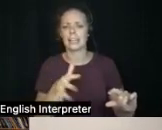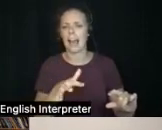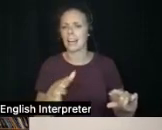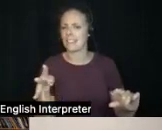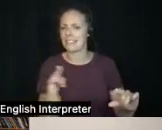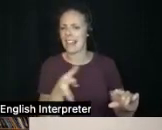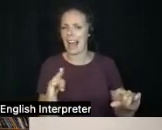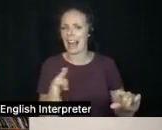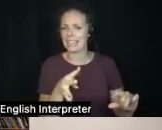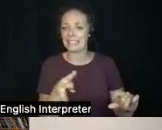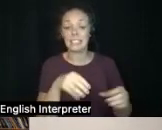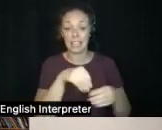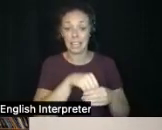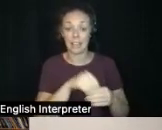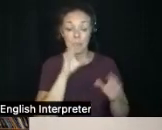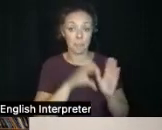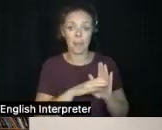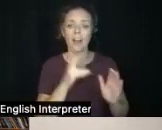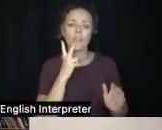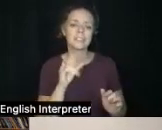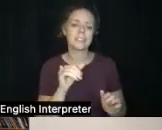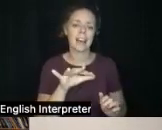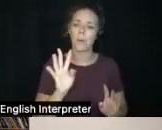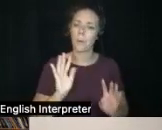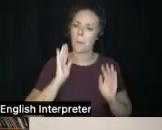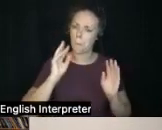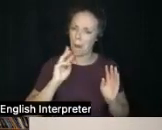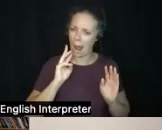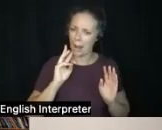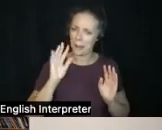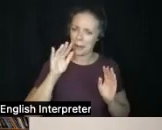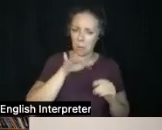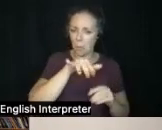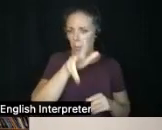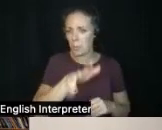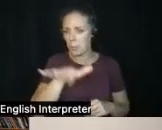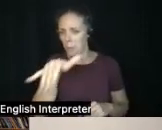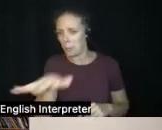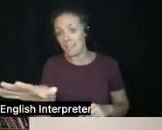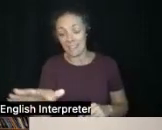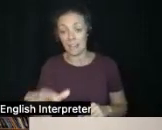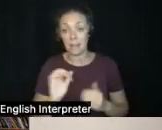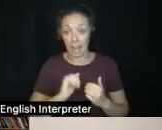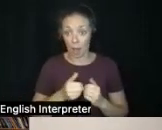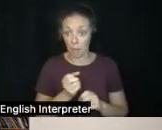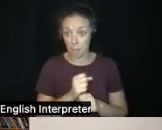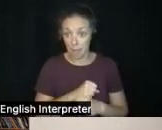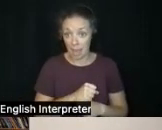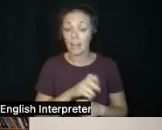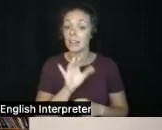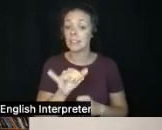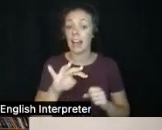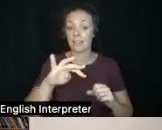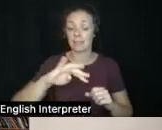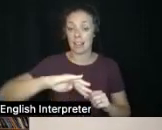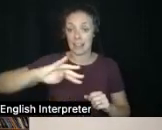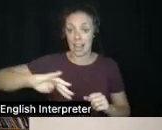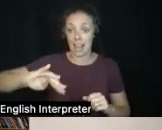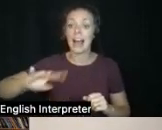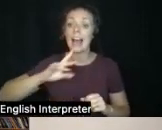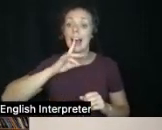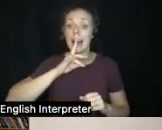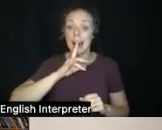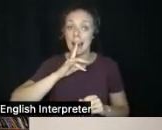in the image, it looks like water. But the way that that was created, those lines were actually part of a bundle.